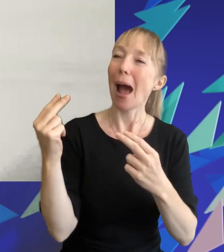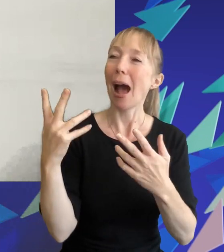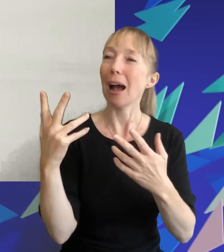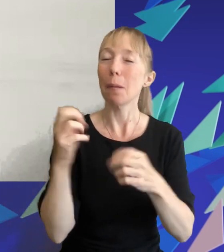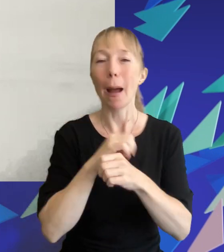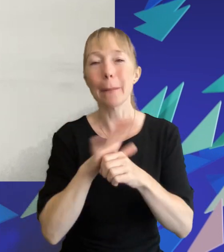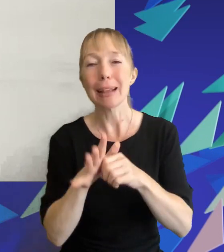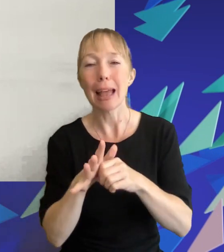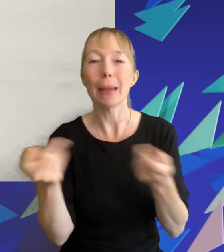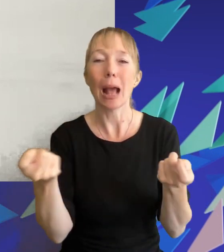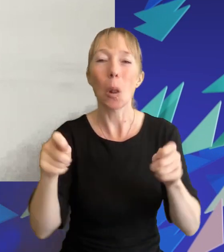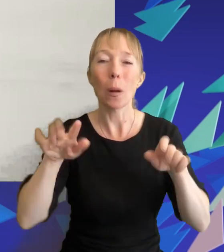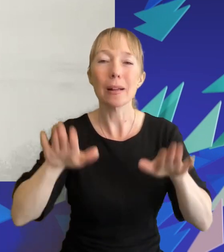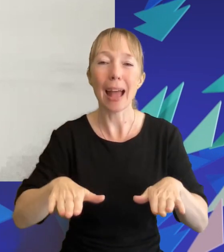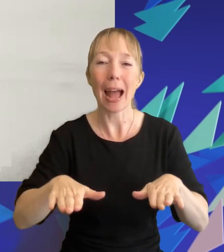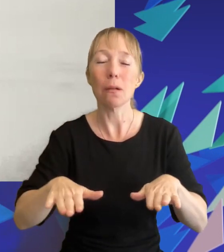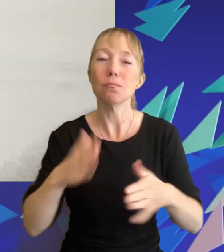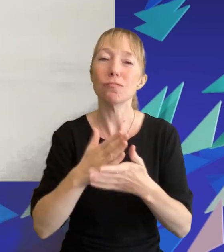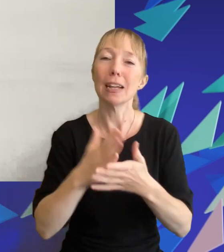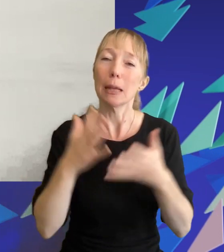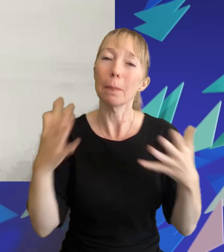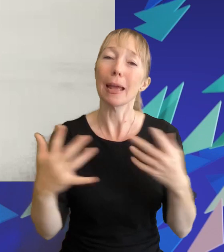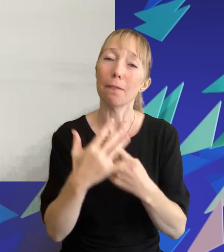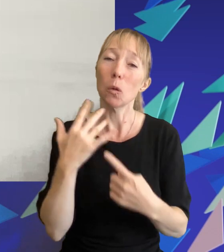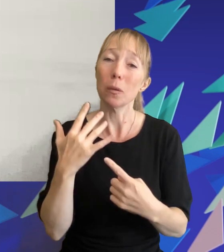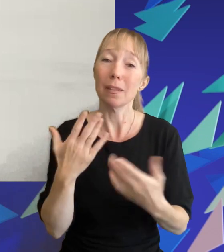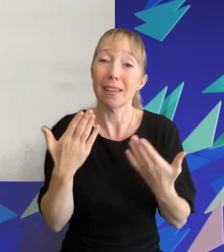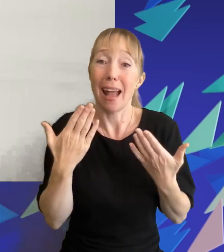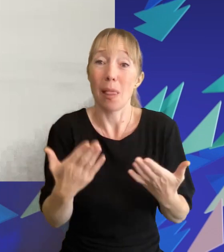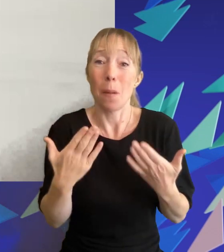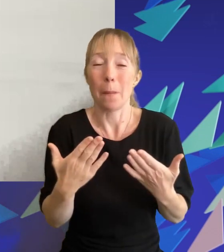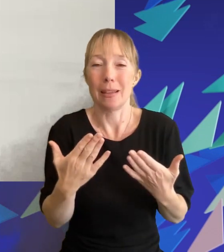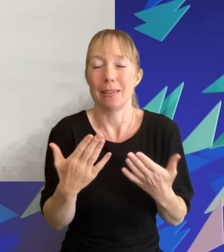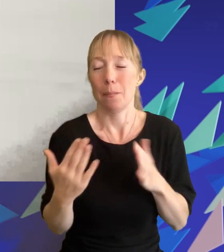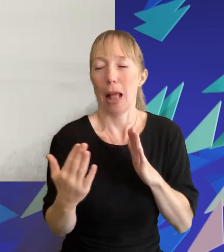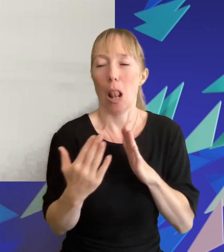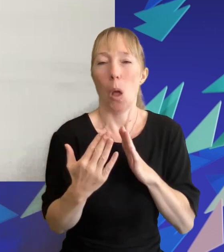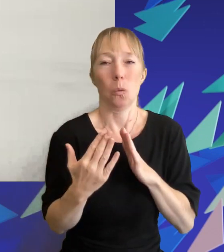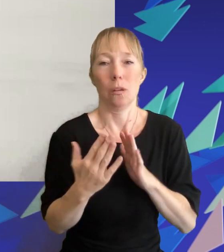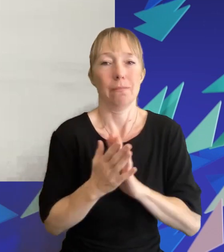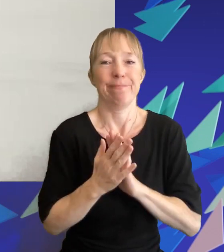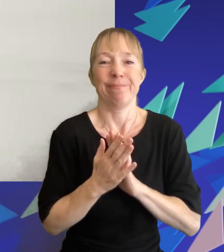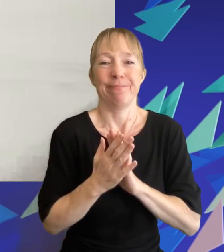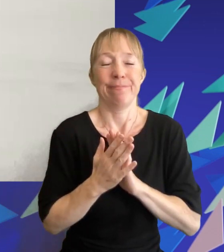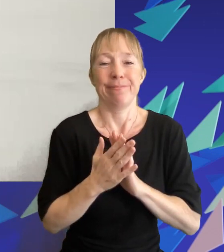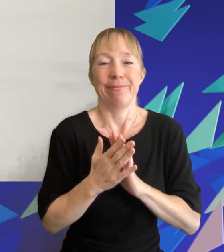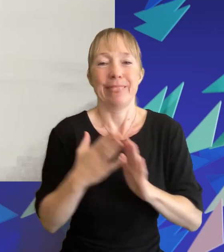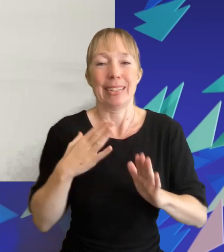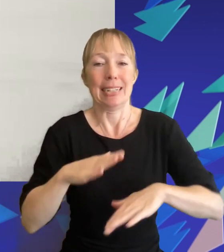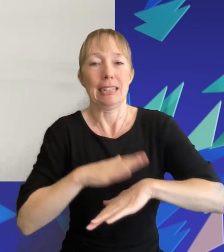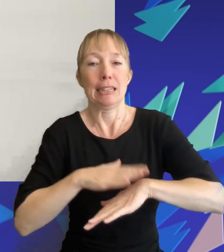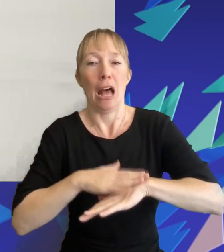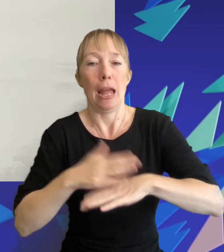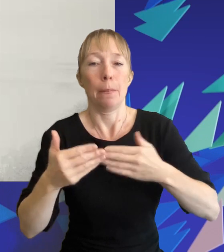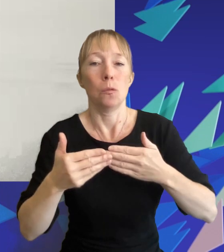and lockdown which has such a big influence on us but right now it's just like it's a little bit too close to home we're not far enough away from that